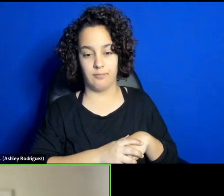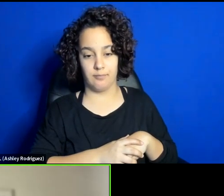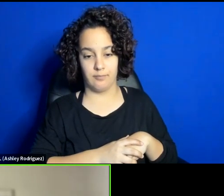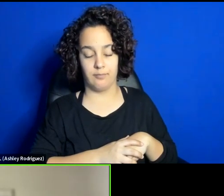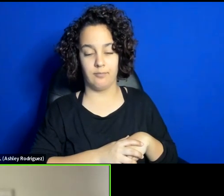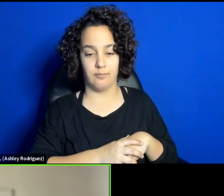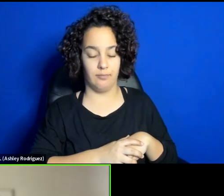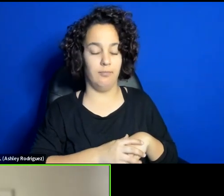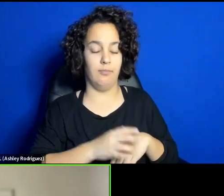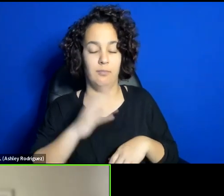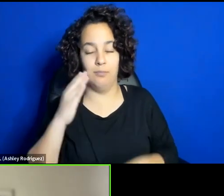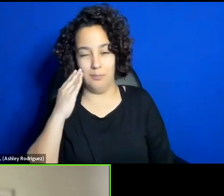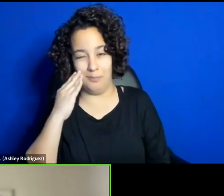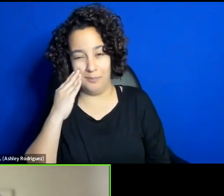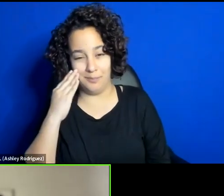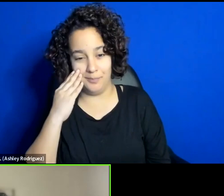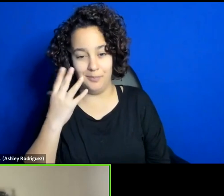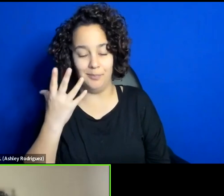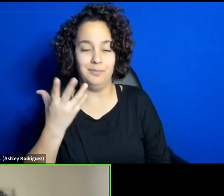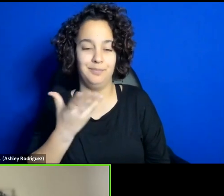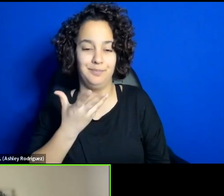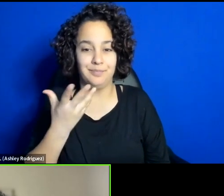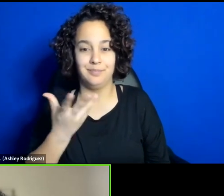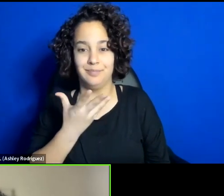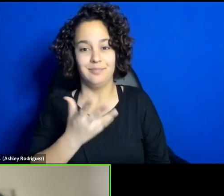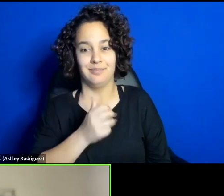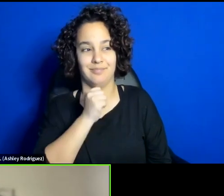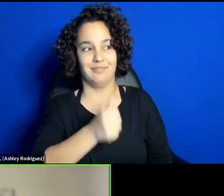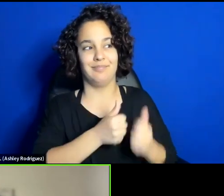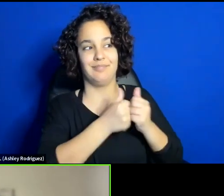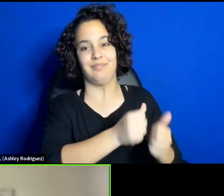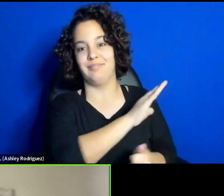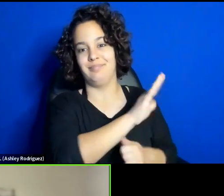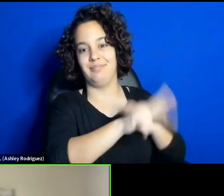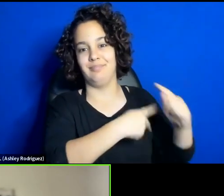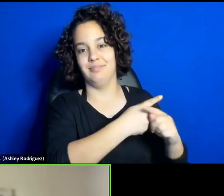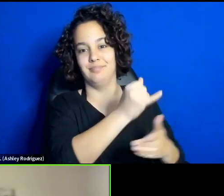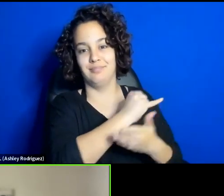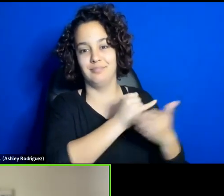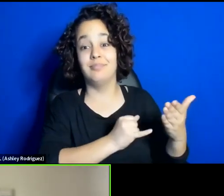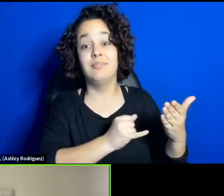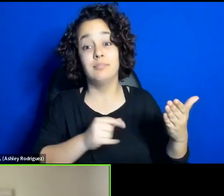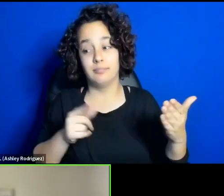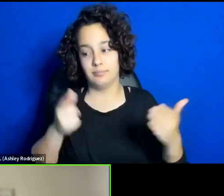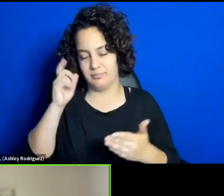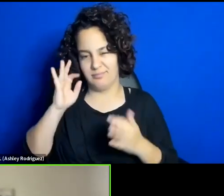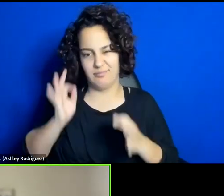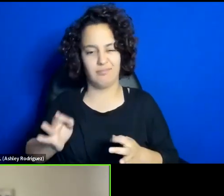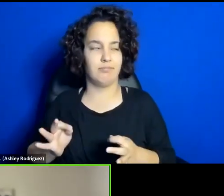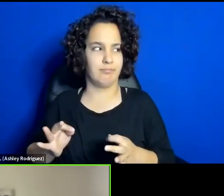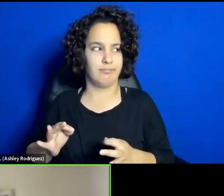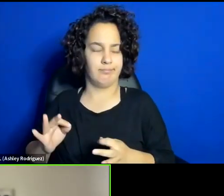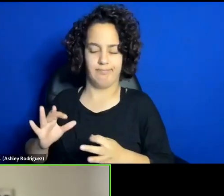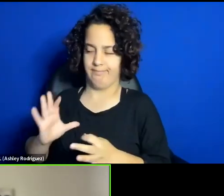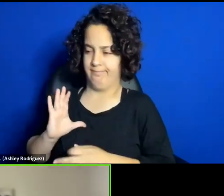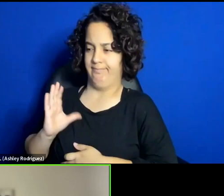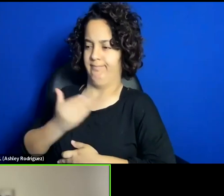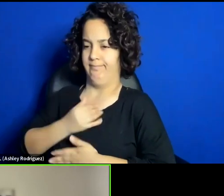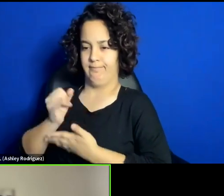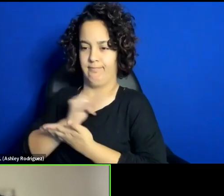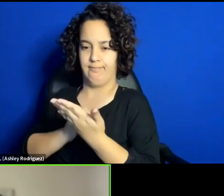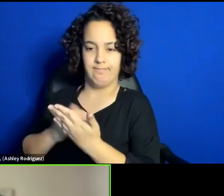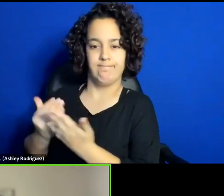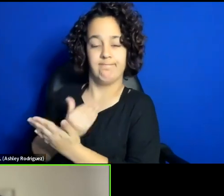Eurocentric political art, but they made something new. They made something which can